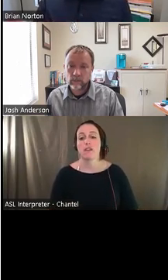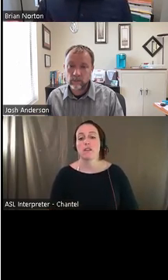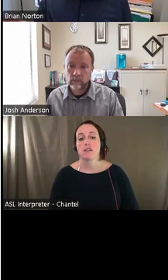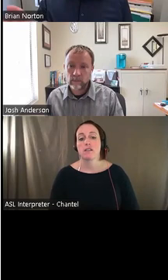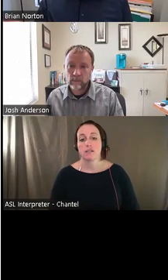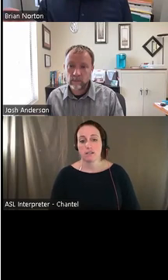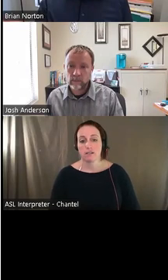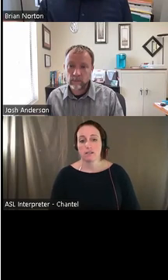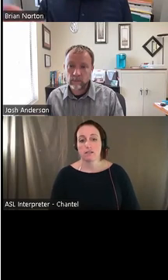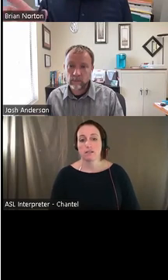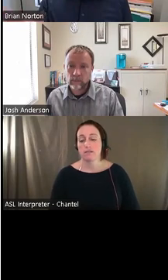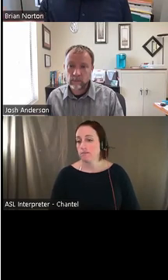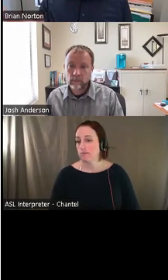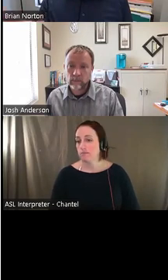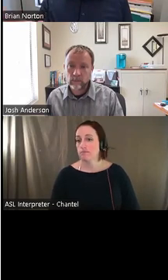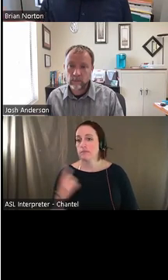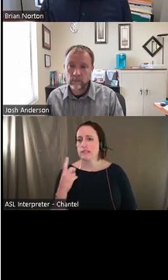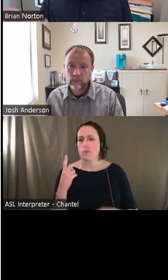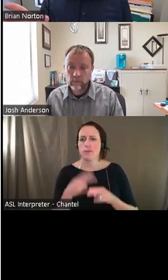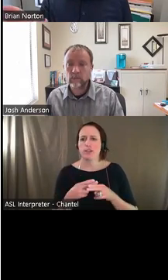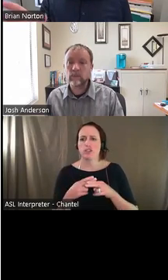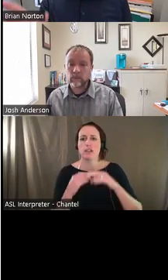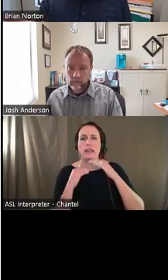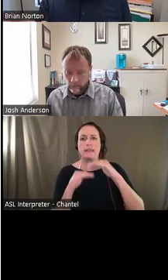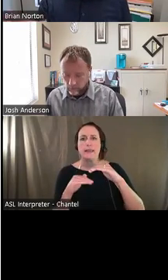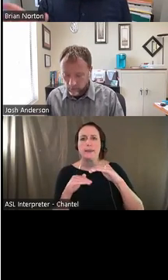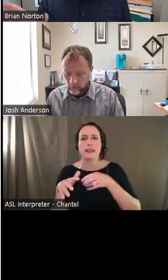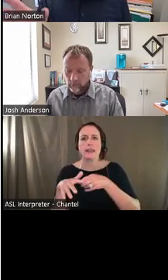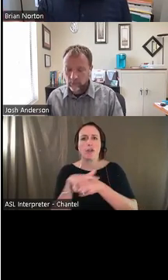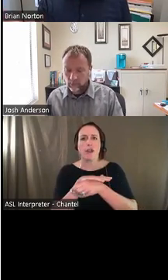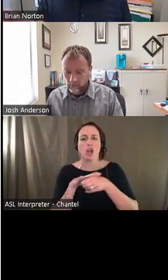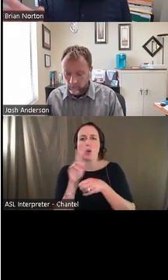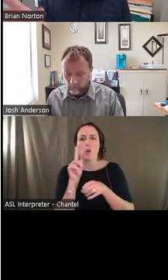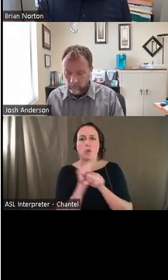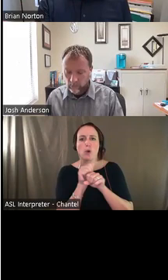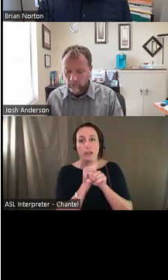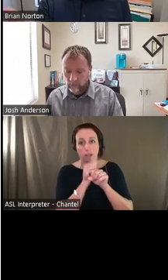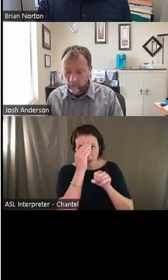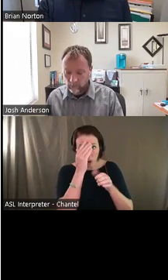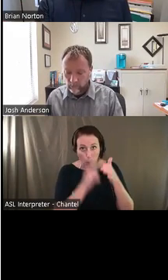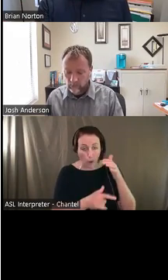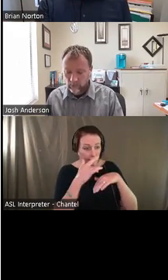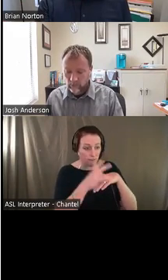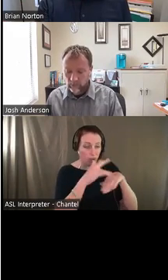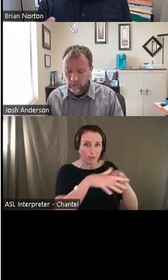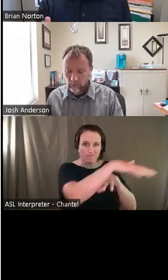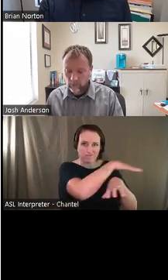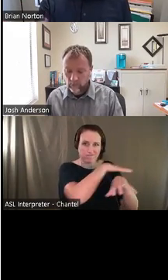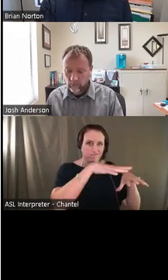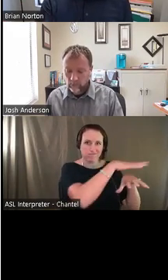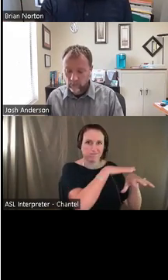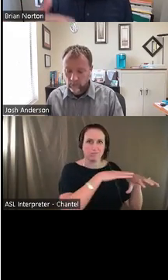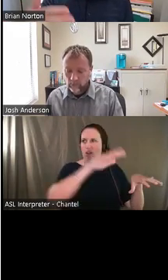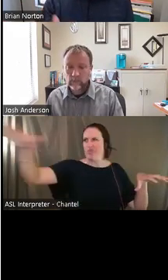folks also mention limit that person's area, uh, so that they can know the types of plants that are in their particular area. So they can